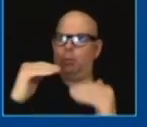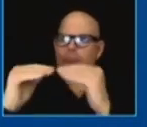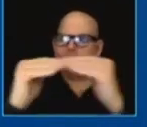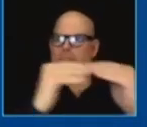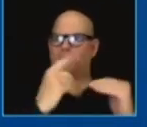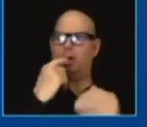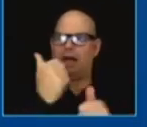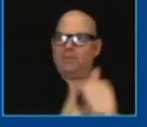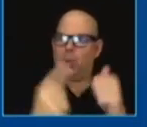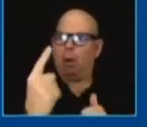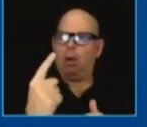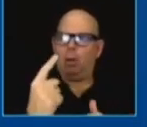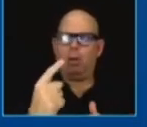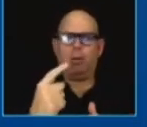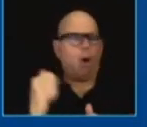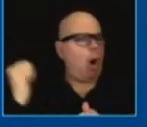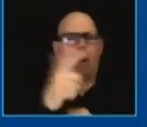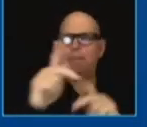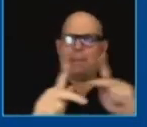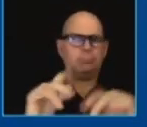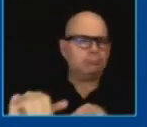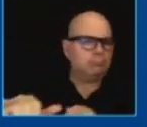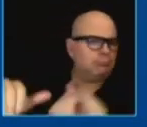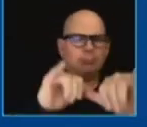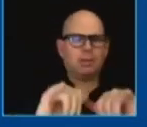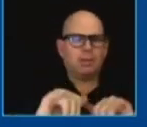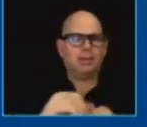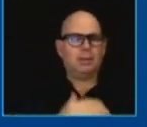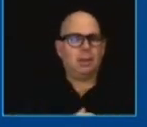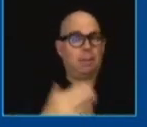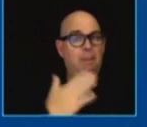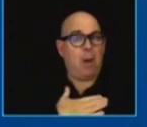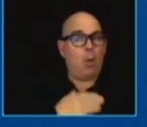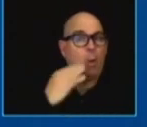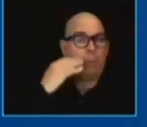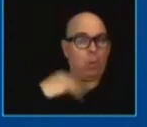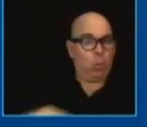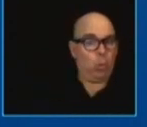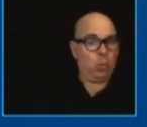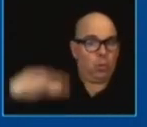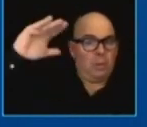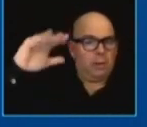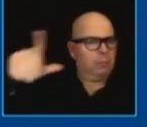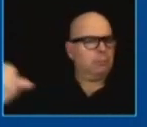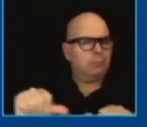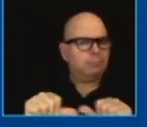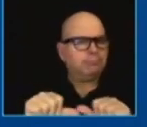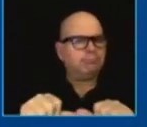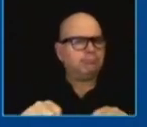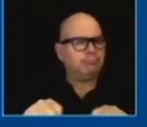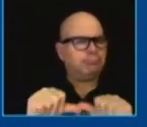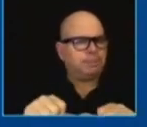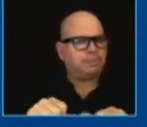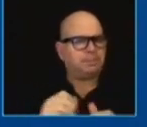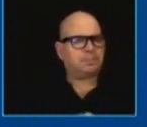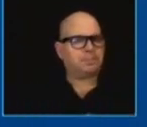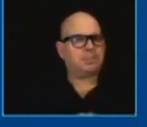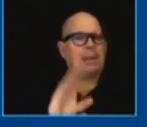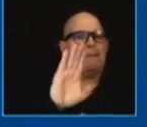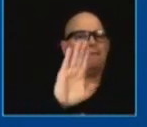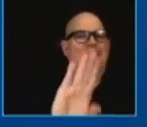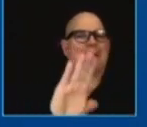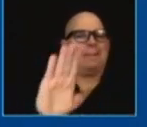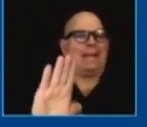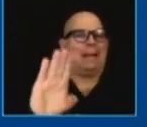folks like the house i grew up in that's why i've got to keep pushing the build back better plan to make child care more affordable and